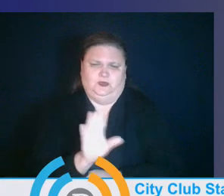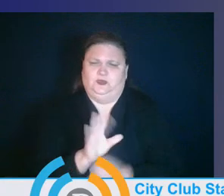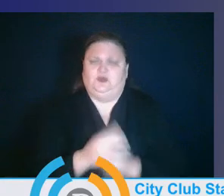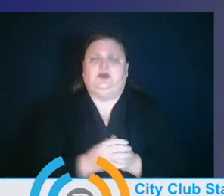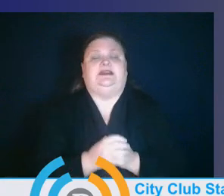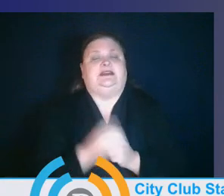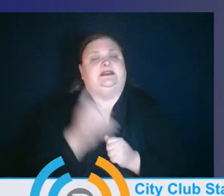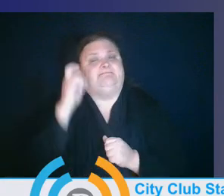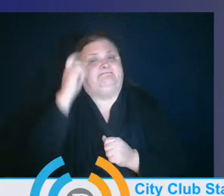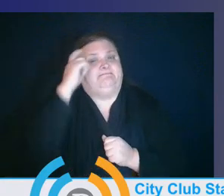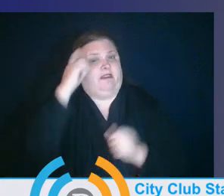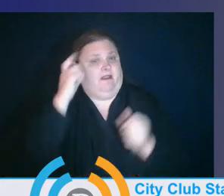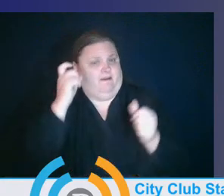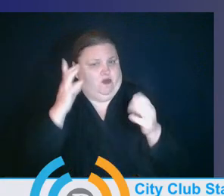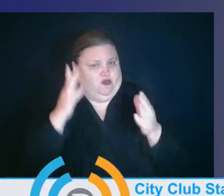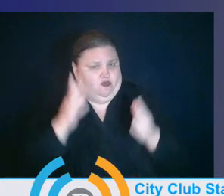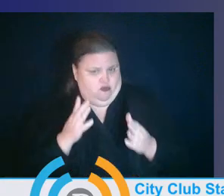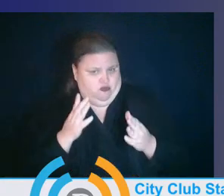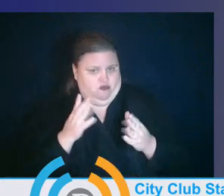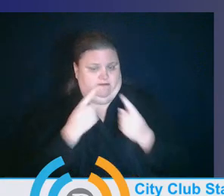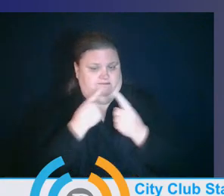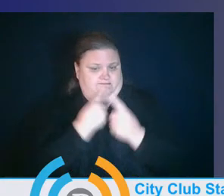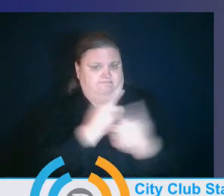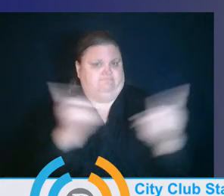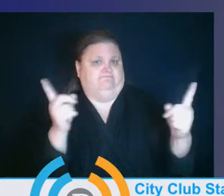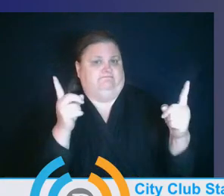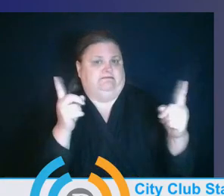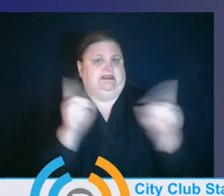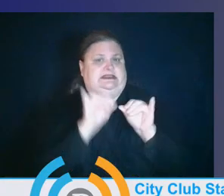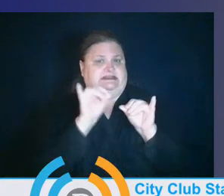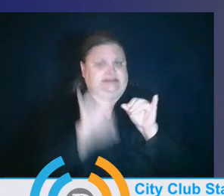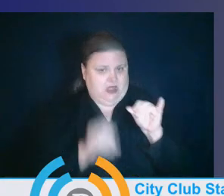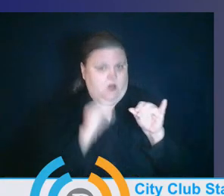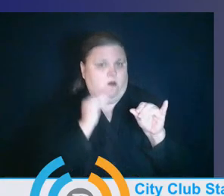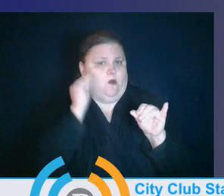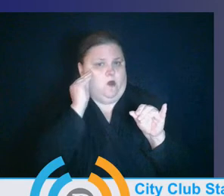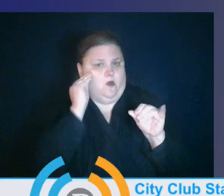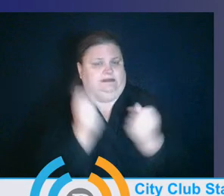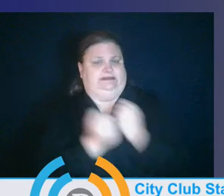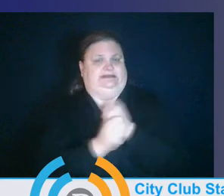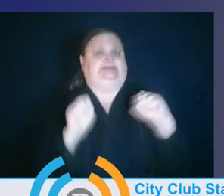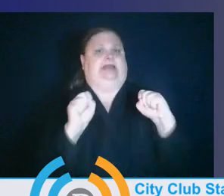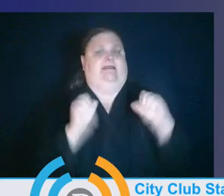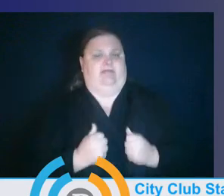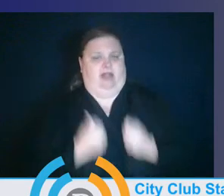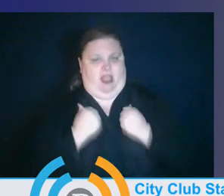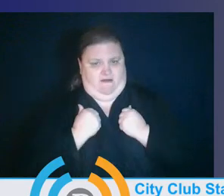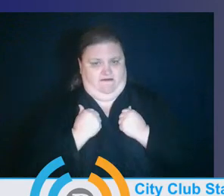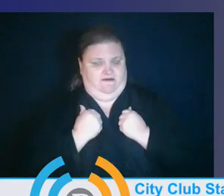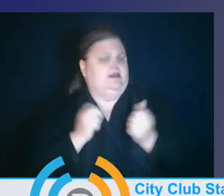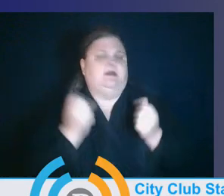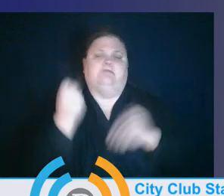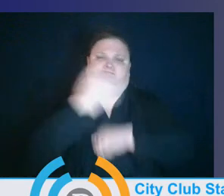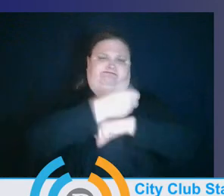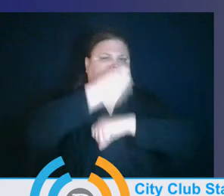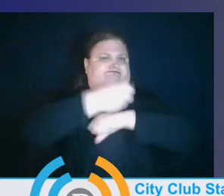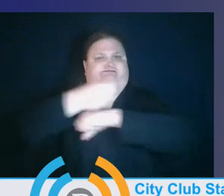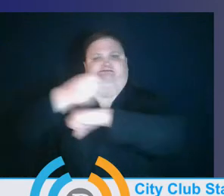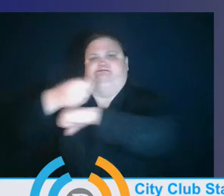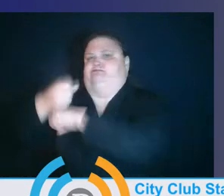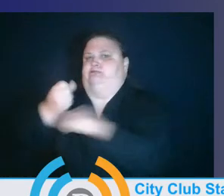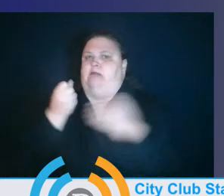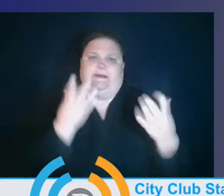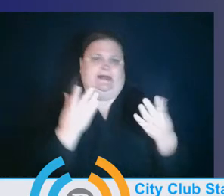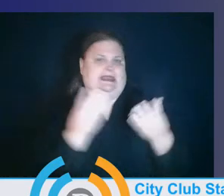issued her stay home, save lives order in late March, which closed many non-essential businesses in Oregon and